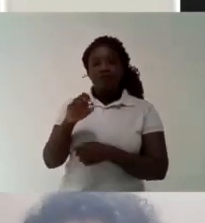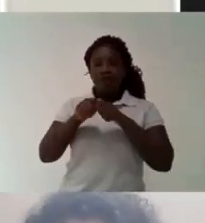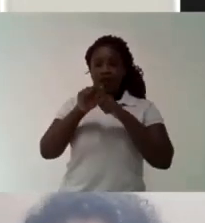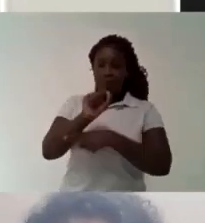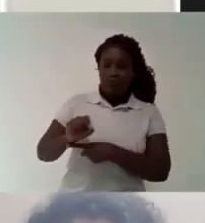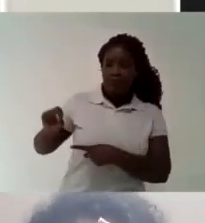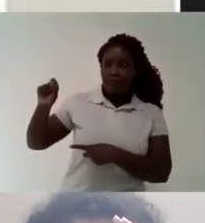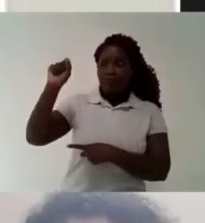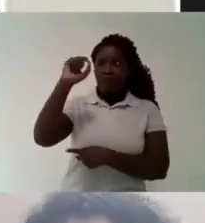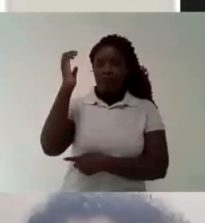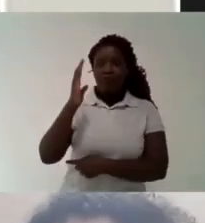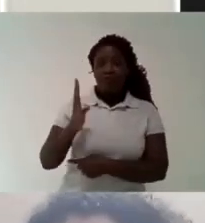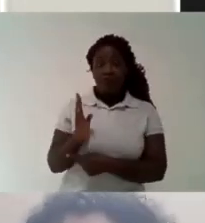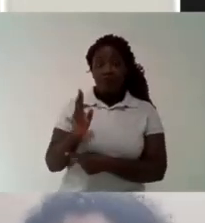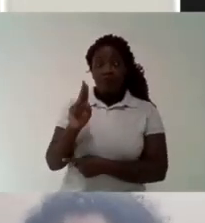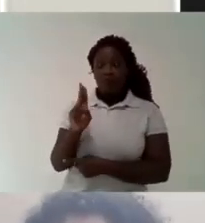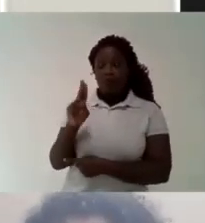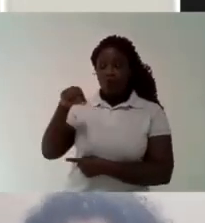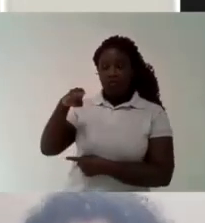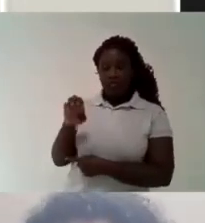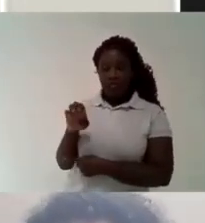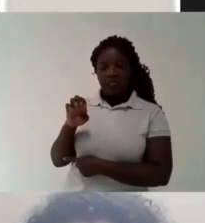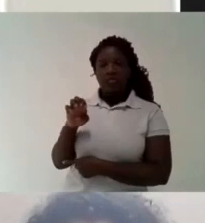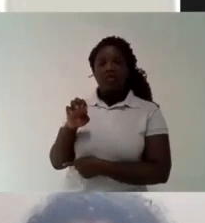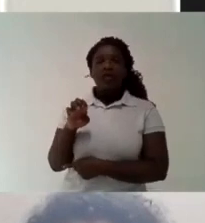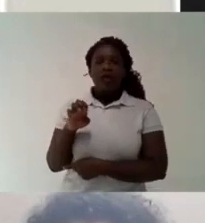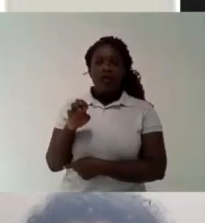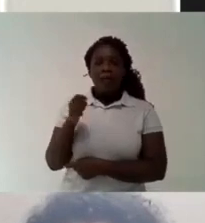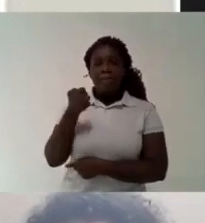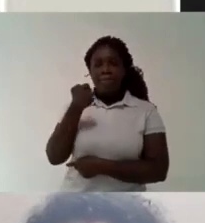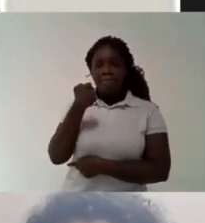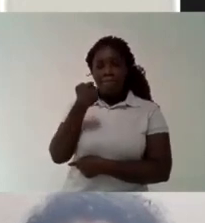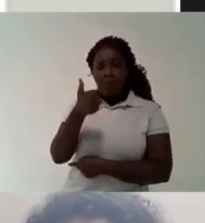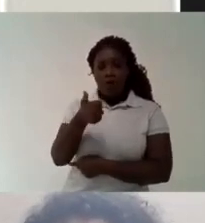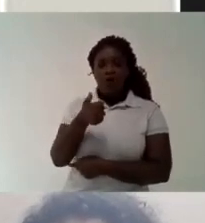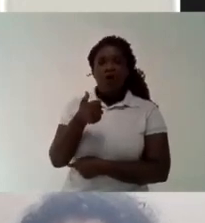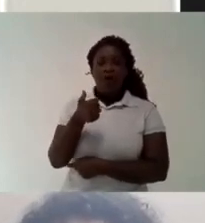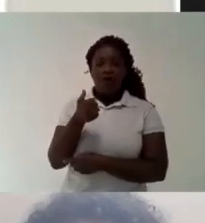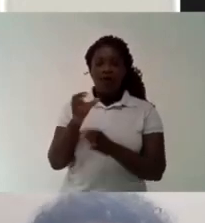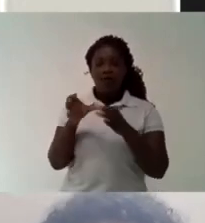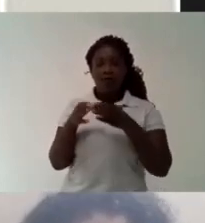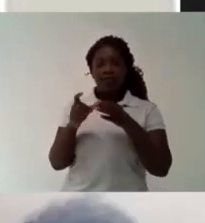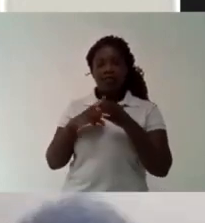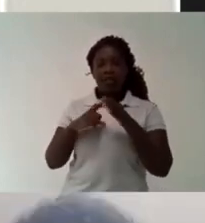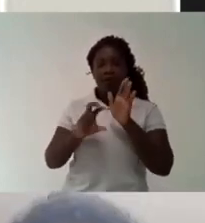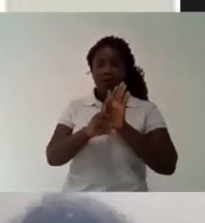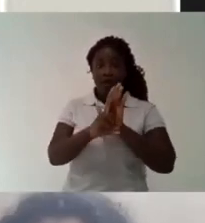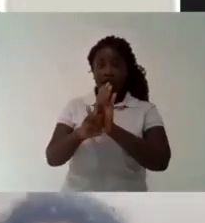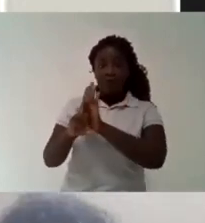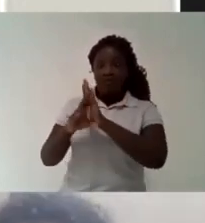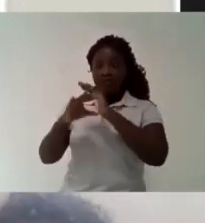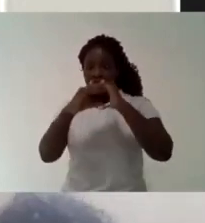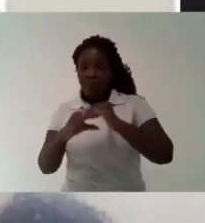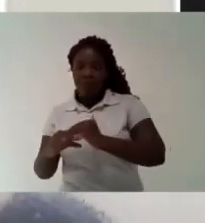what That has been represented by Bolsonaro And as a result, the universities are suffering several attacks